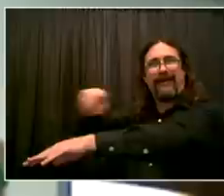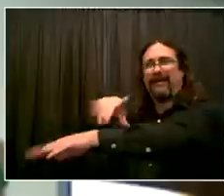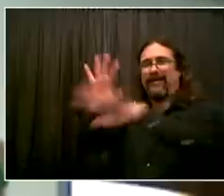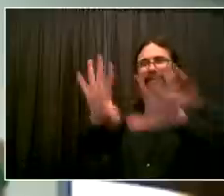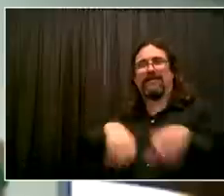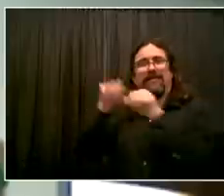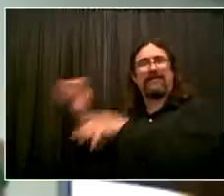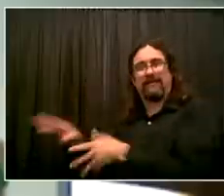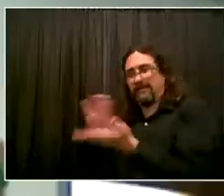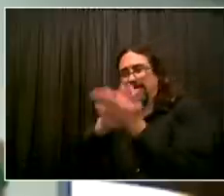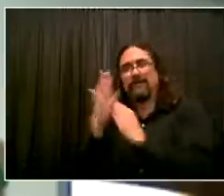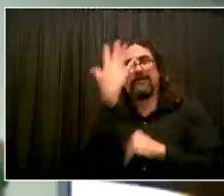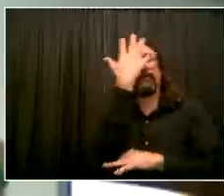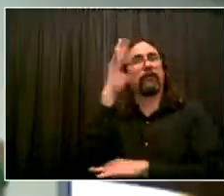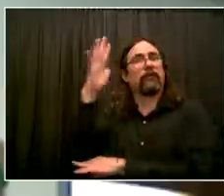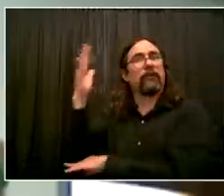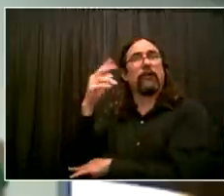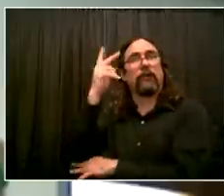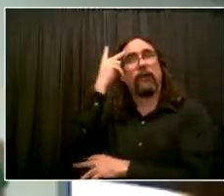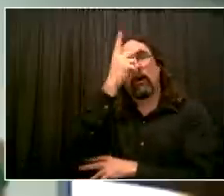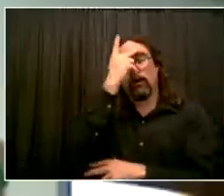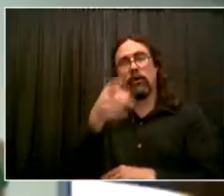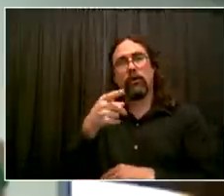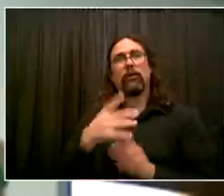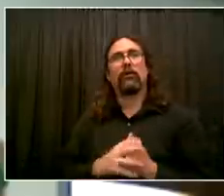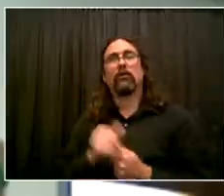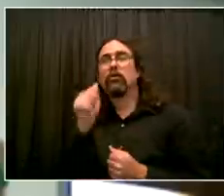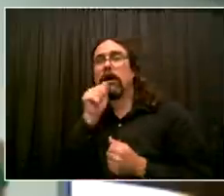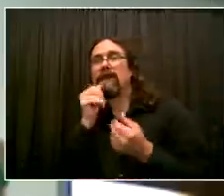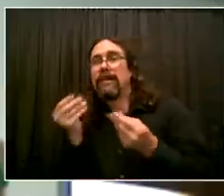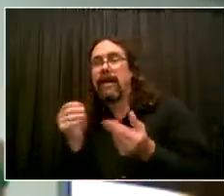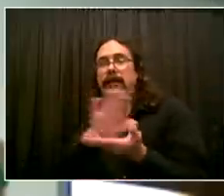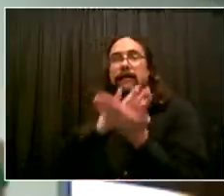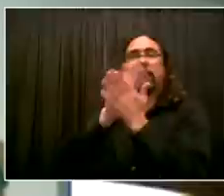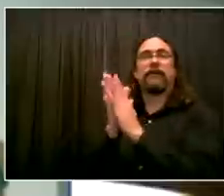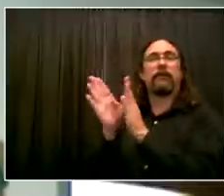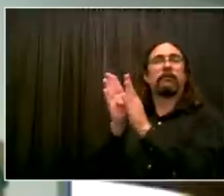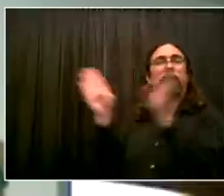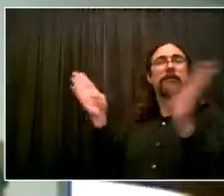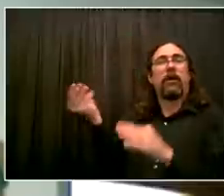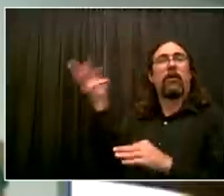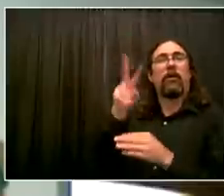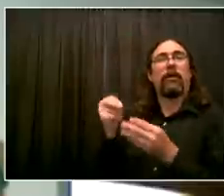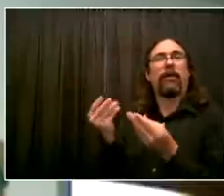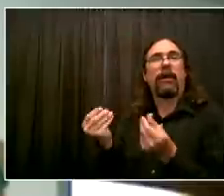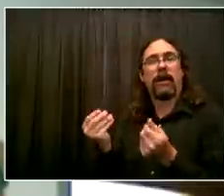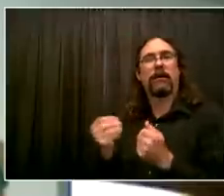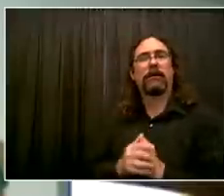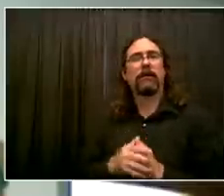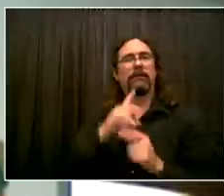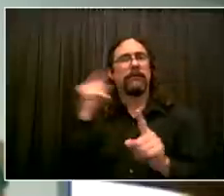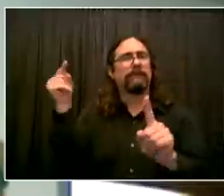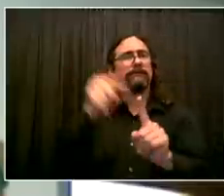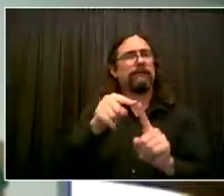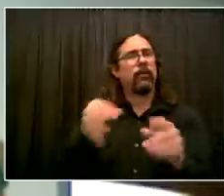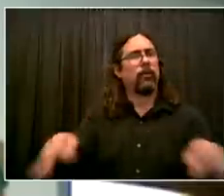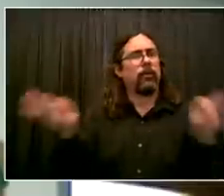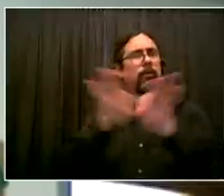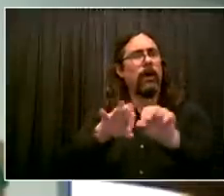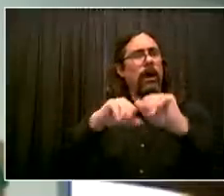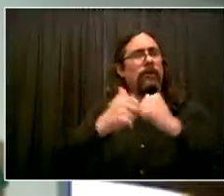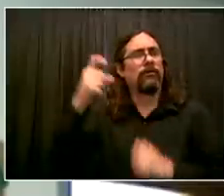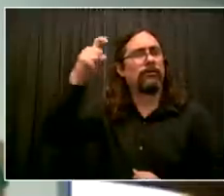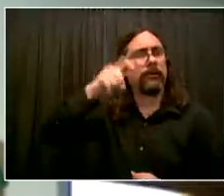less expensive spent at low reasonable cost with the city. And so